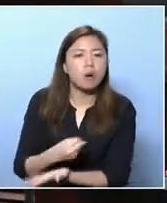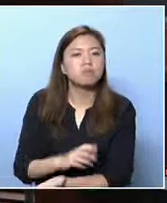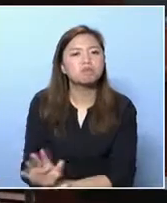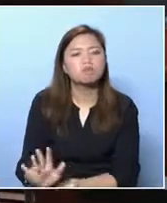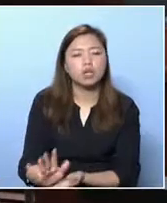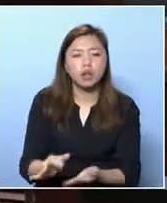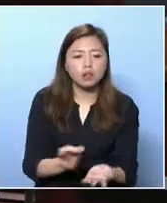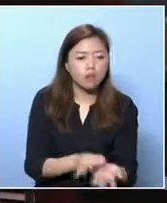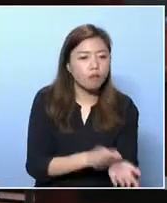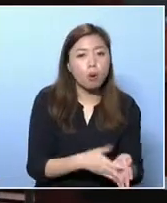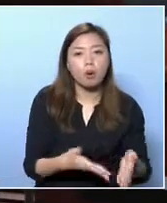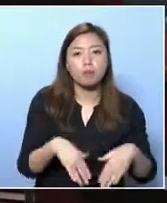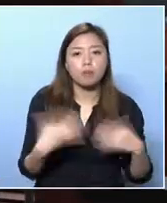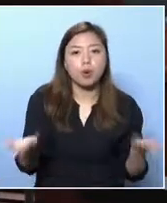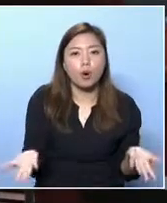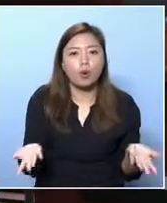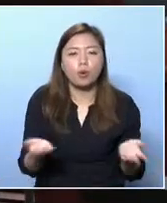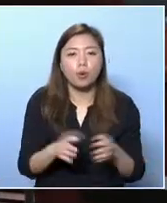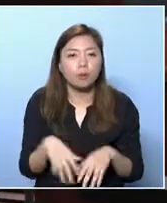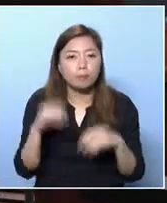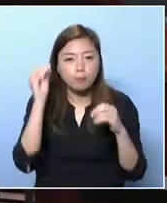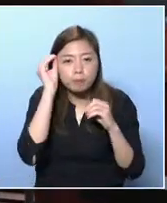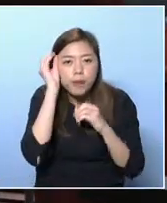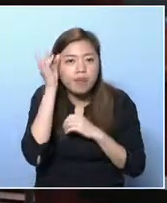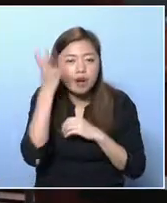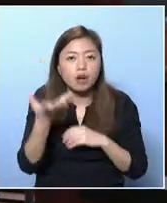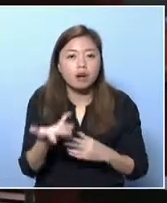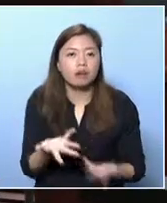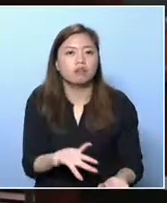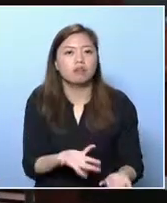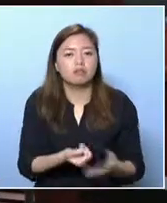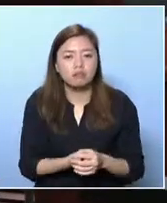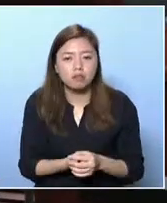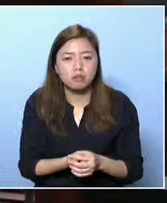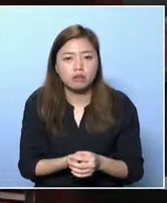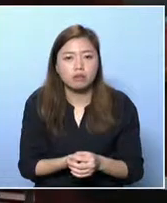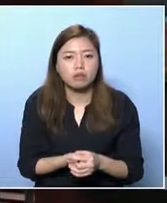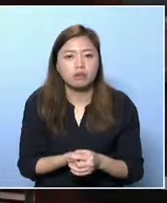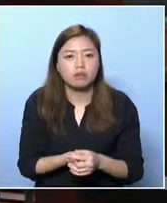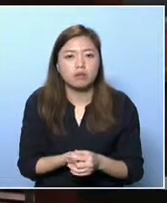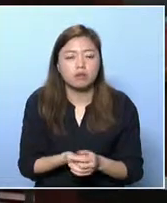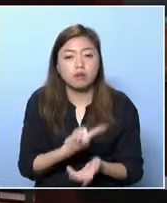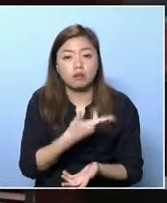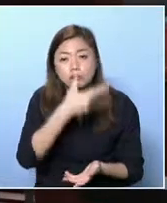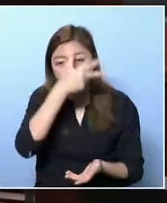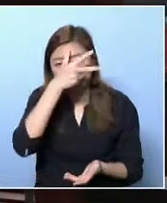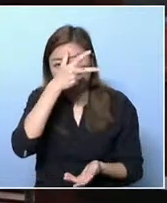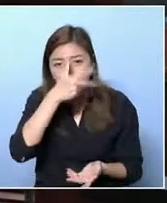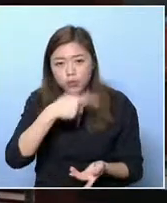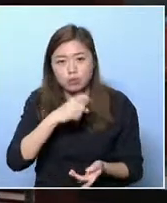but you have brownfield sites used as container yards,